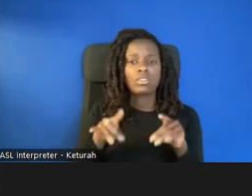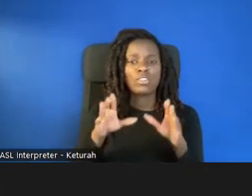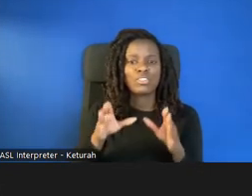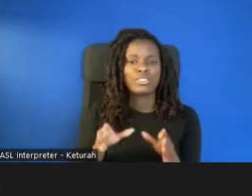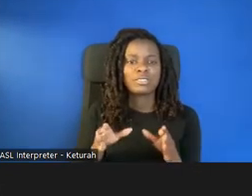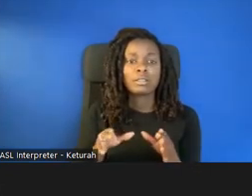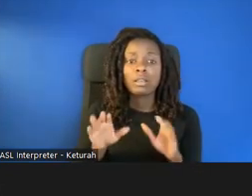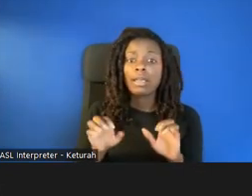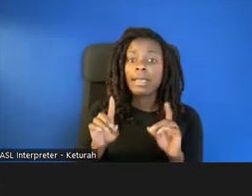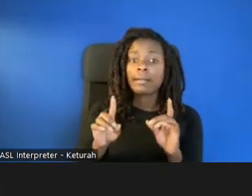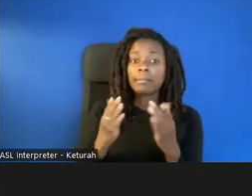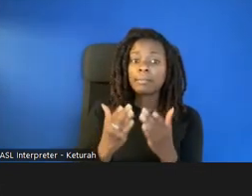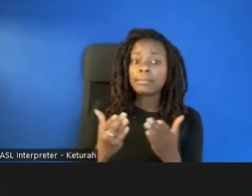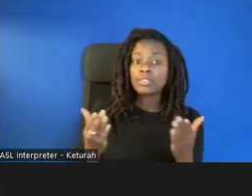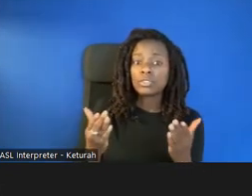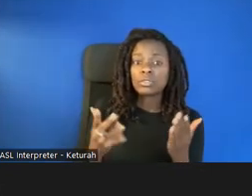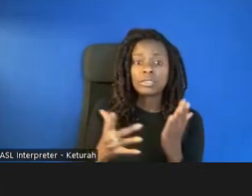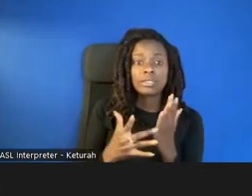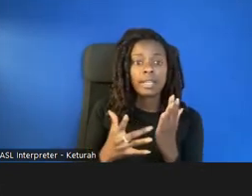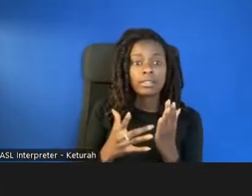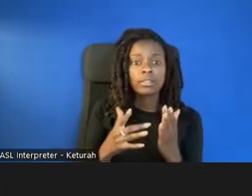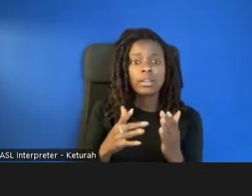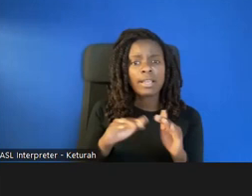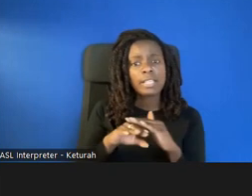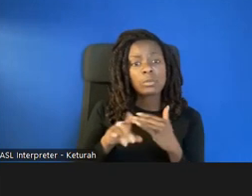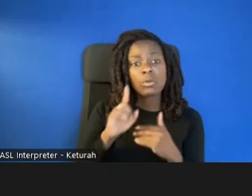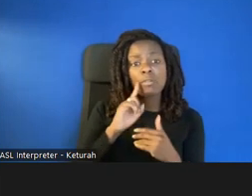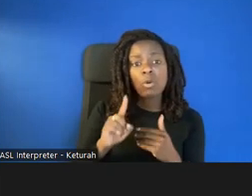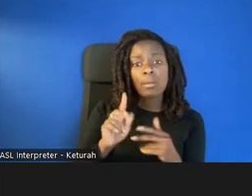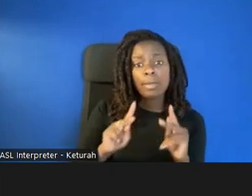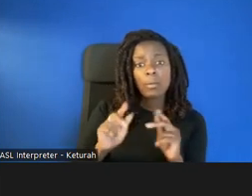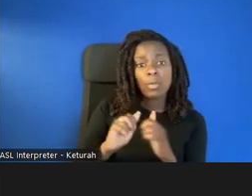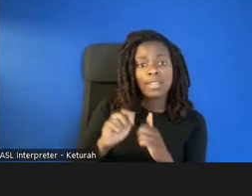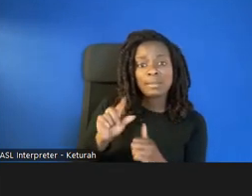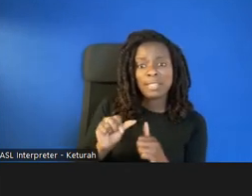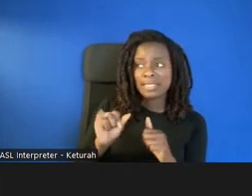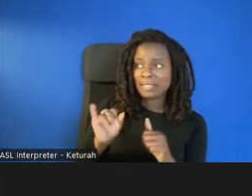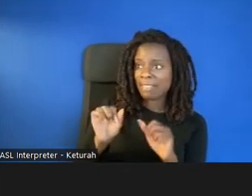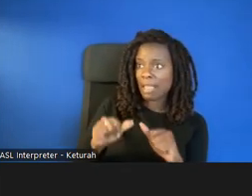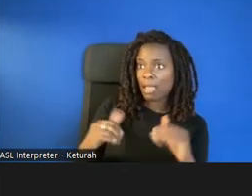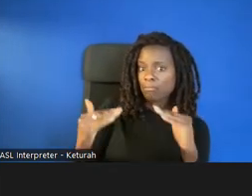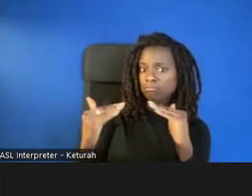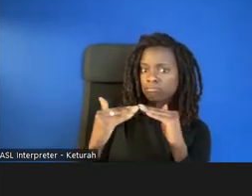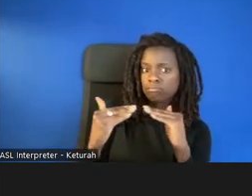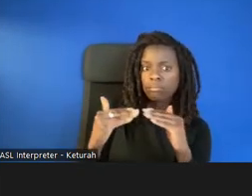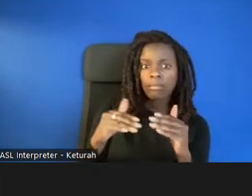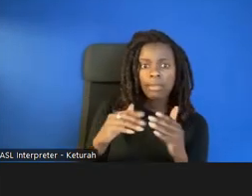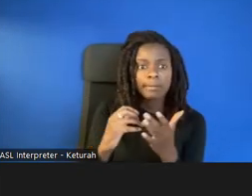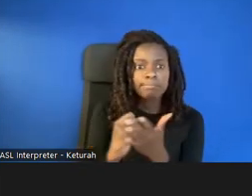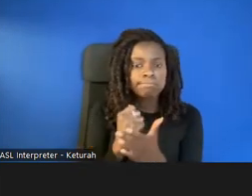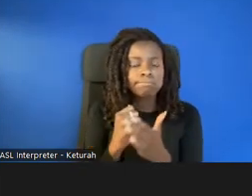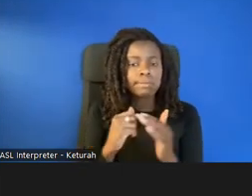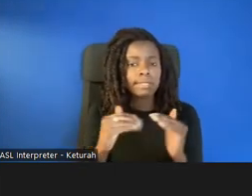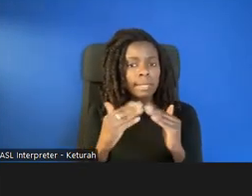accessible to people with disabilities if they are able to acquire the same information, engage in the same interactions, and enjoy the same